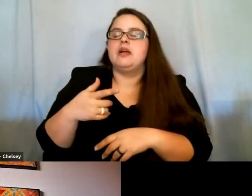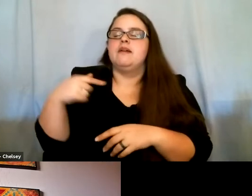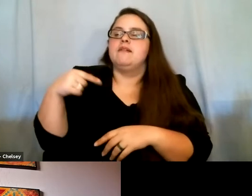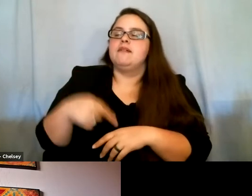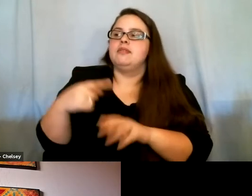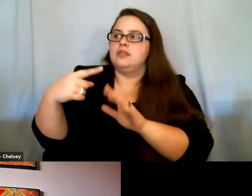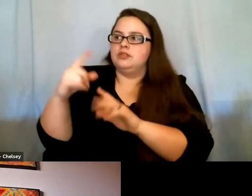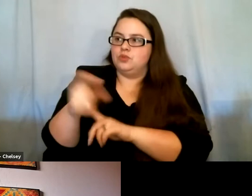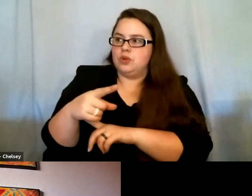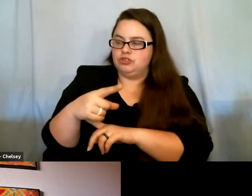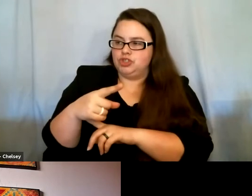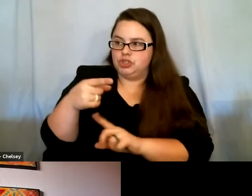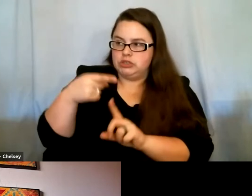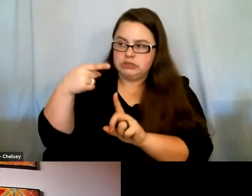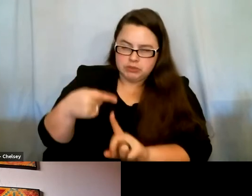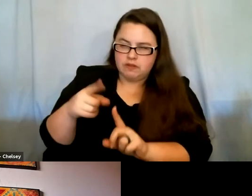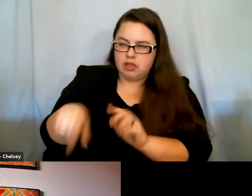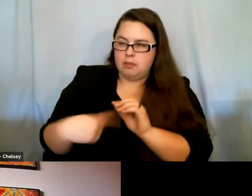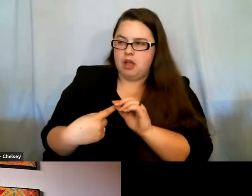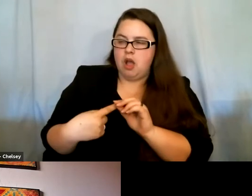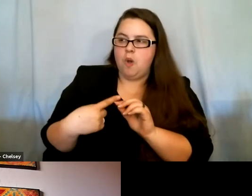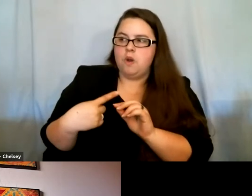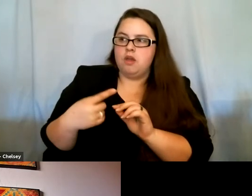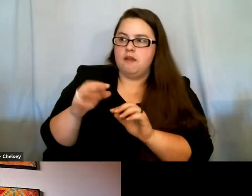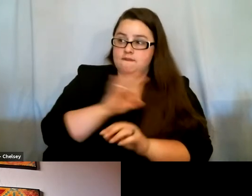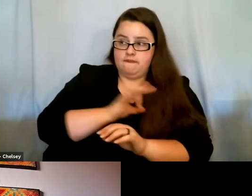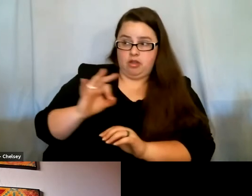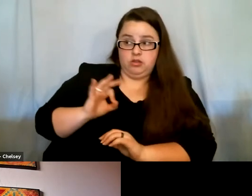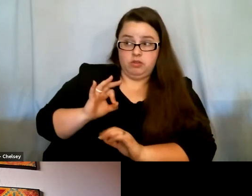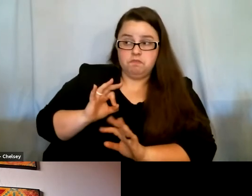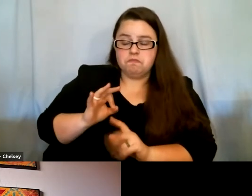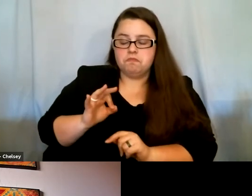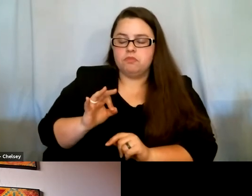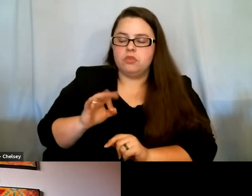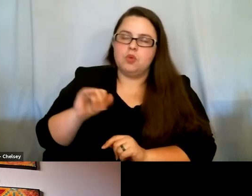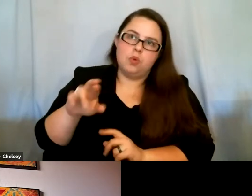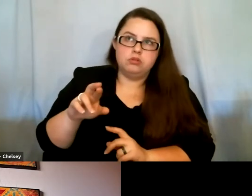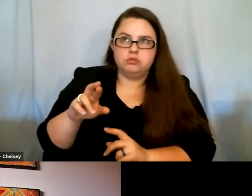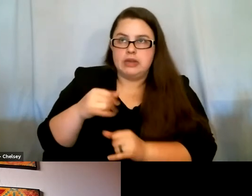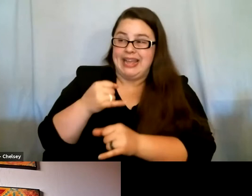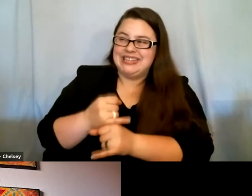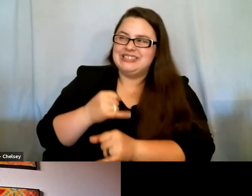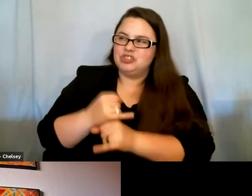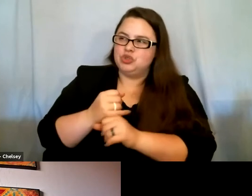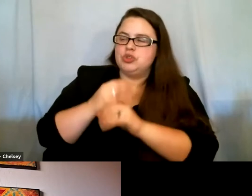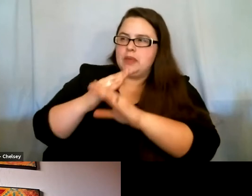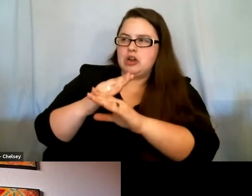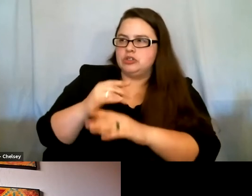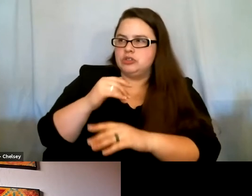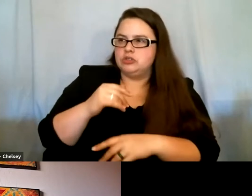is specifically about faculty, faculty, institutional barriers rather, not faculty,